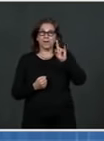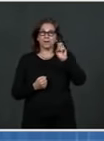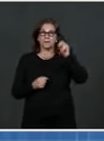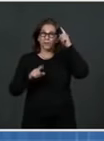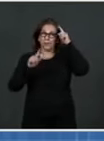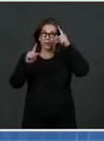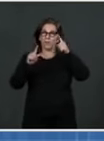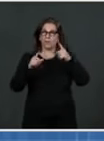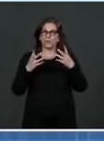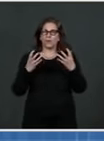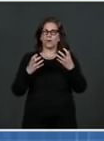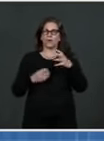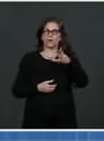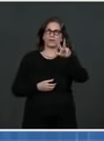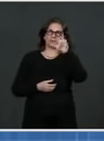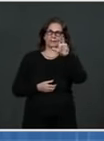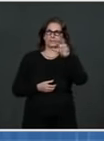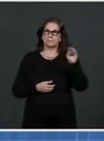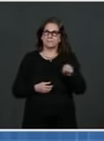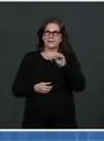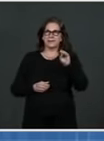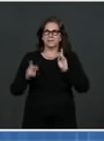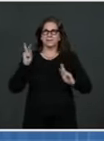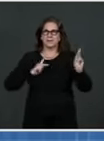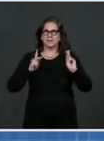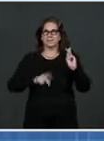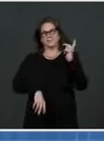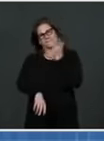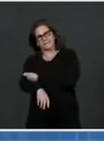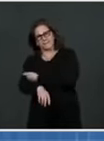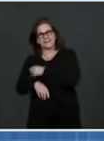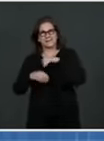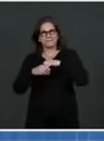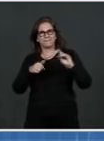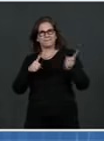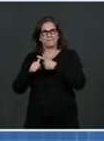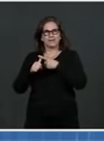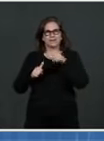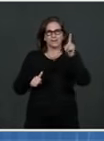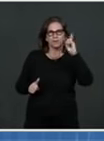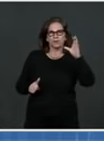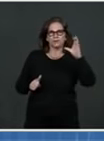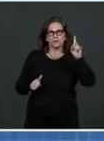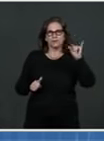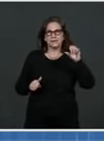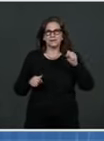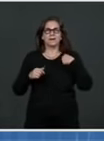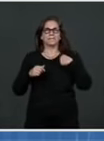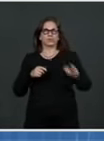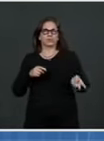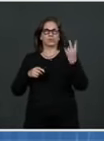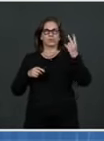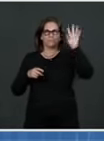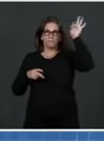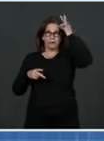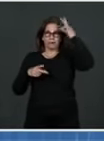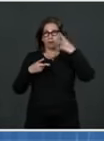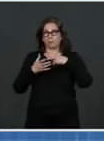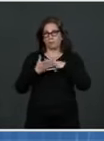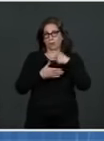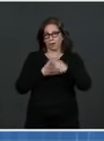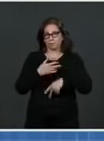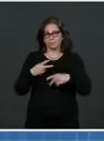two new federally run mass vaccination sites. The first is at America's Center Convention